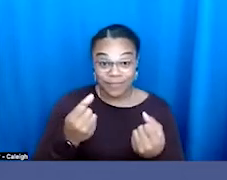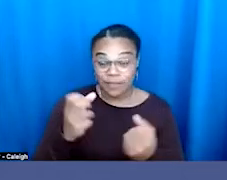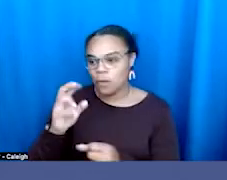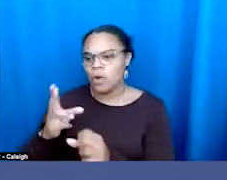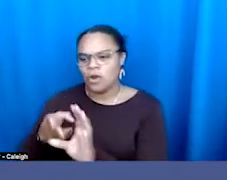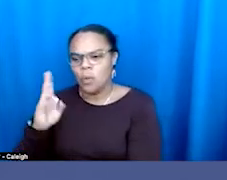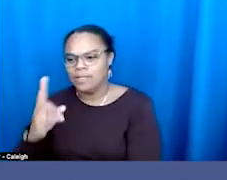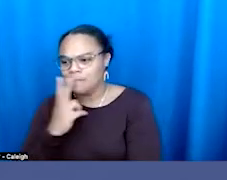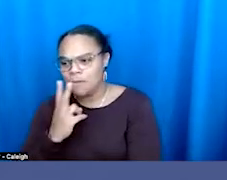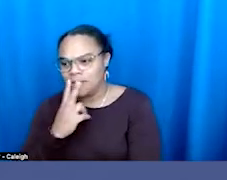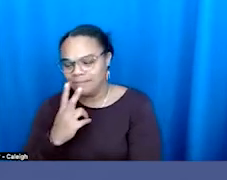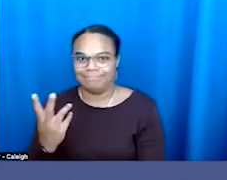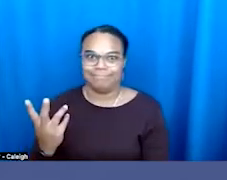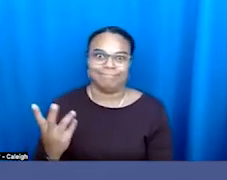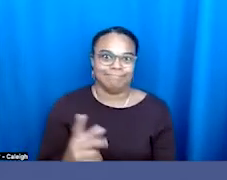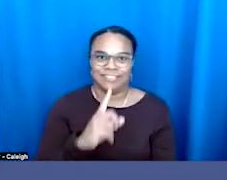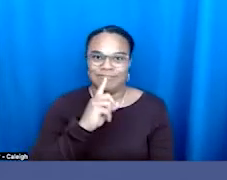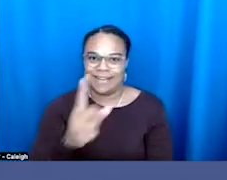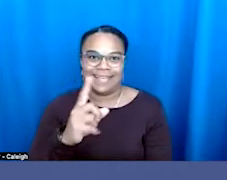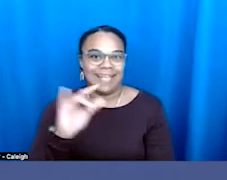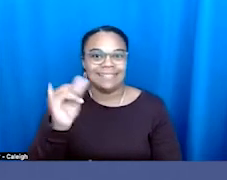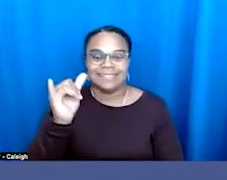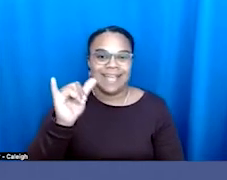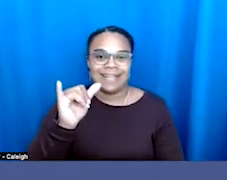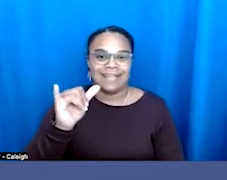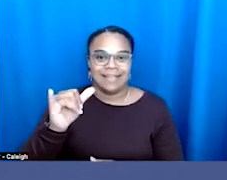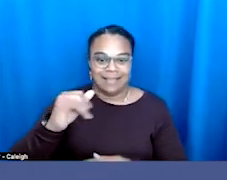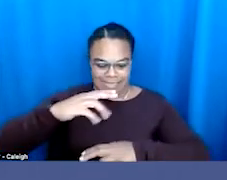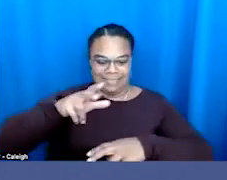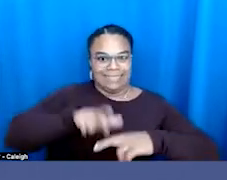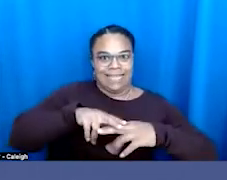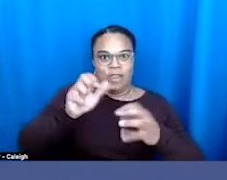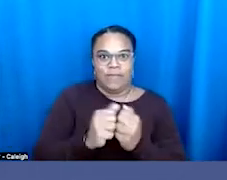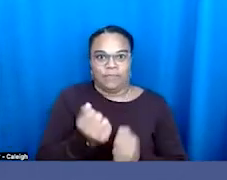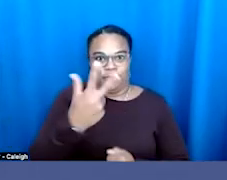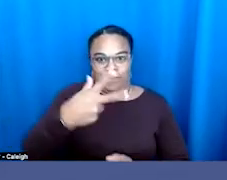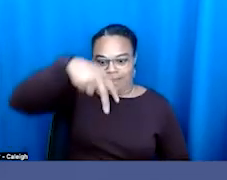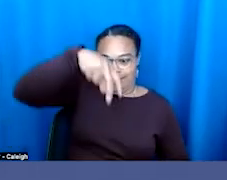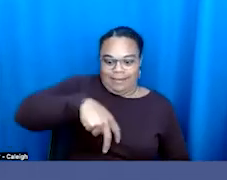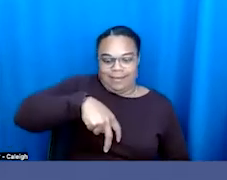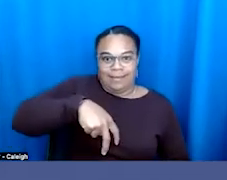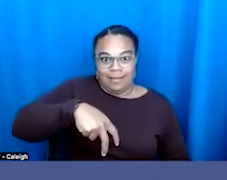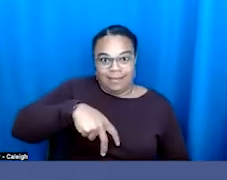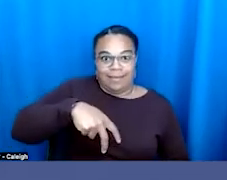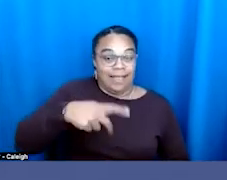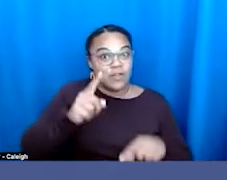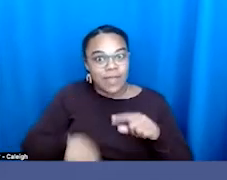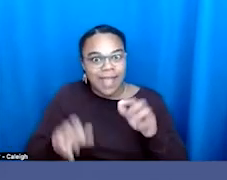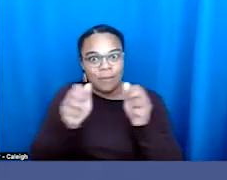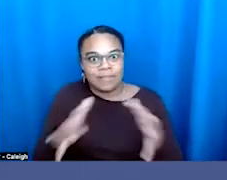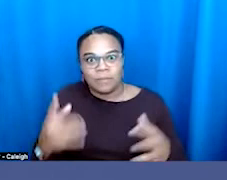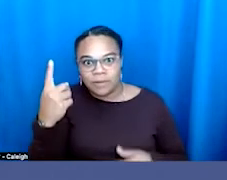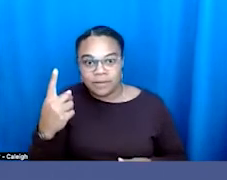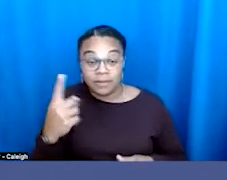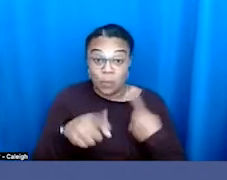it's a three-legged stool. And for a long time, it was, you know, when I came out, all I knew were national organizations. There weren't any state